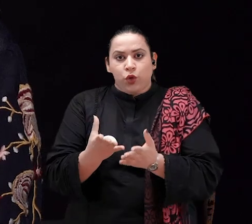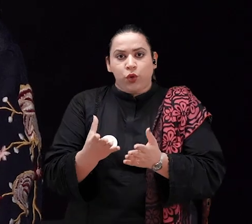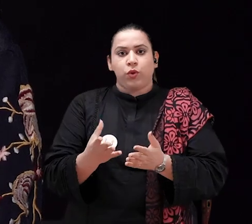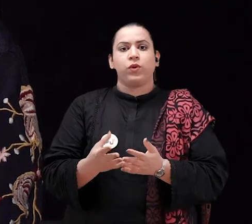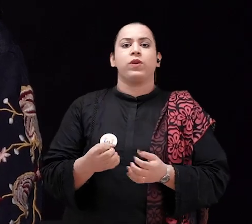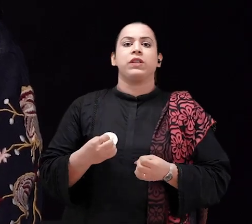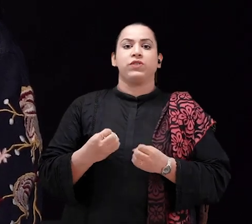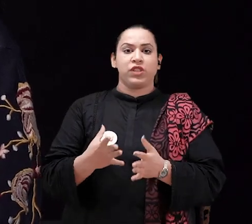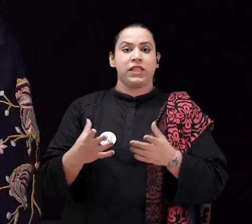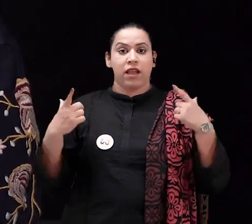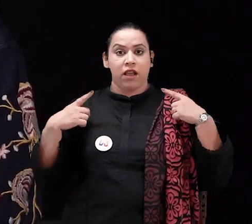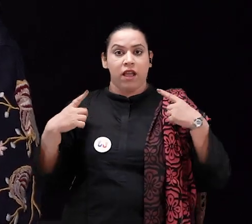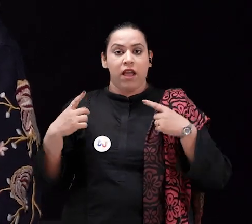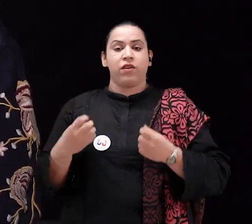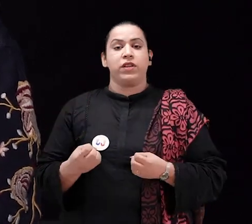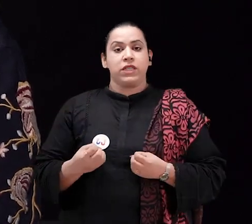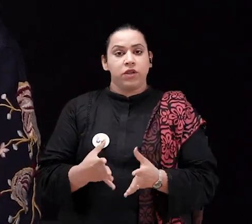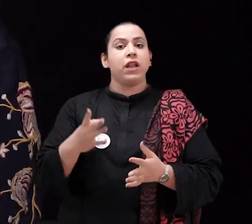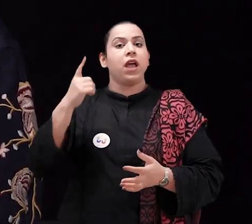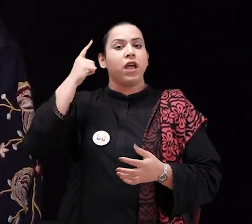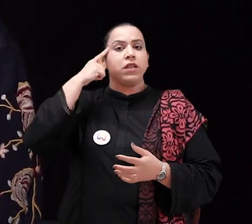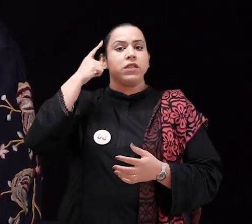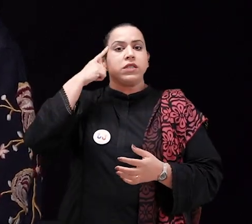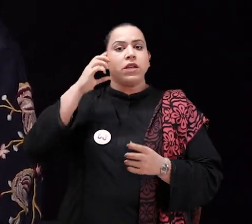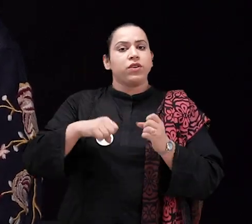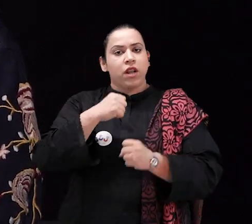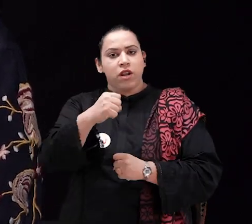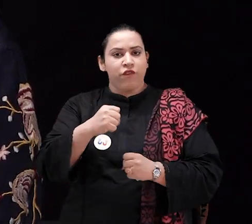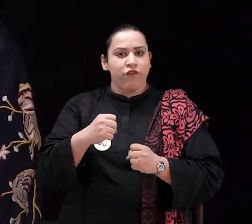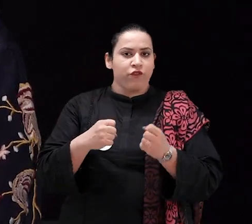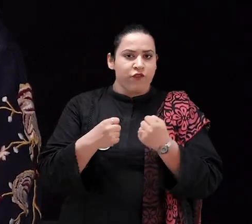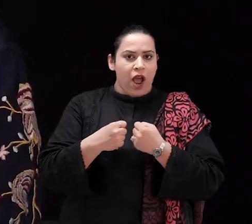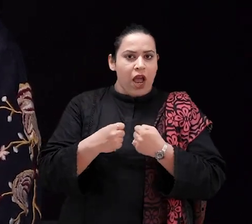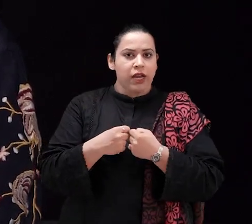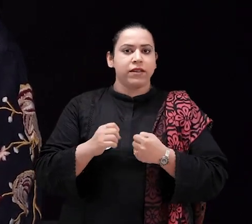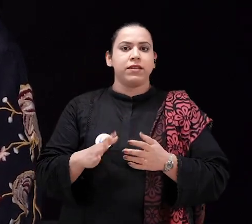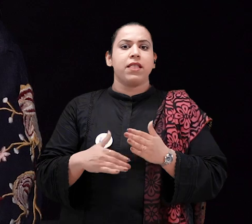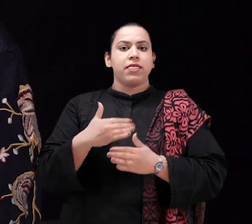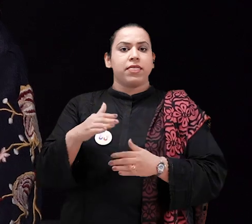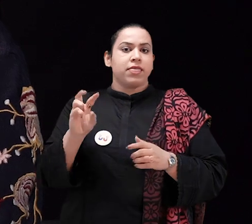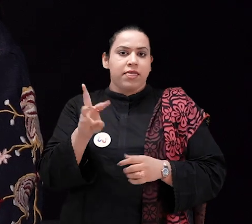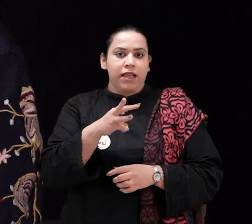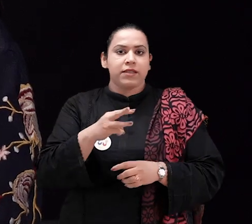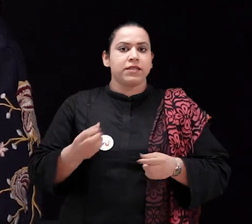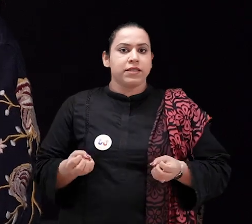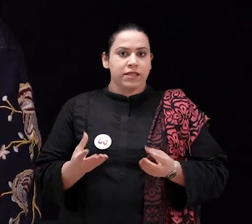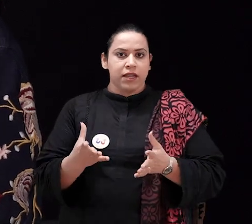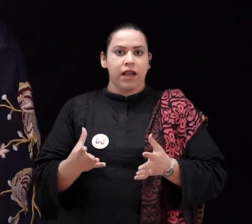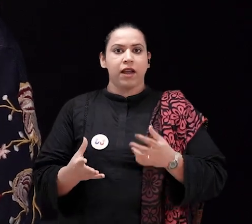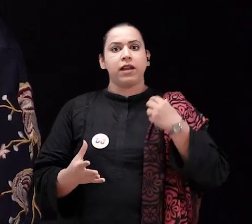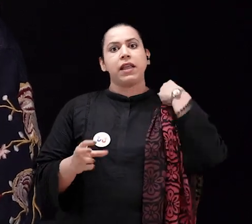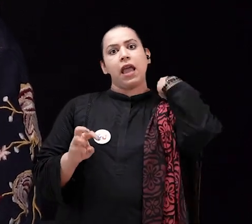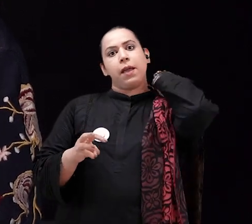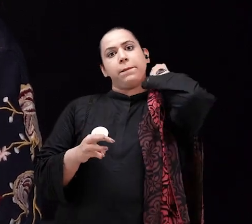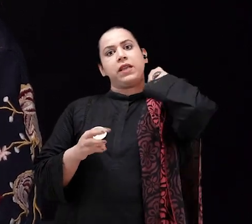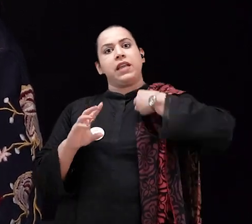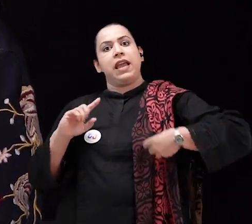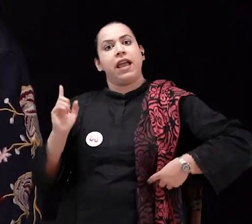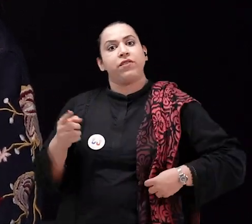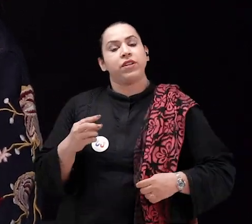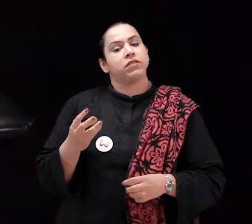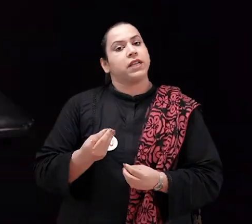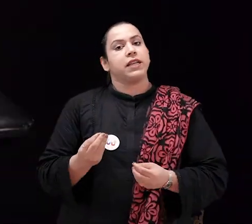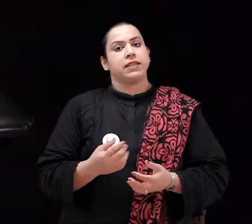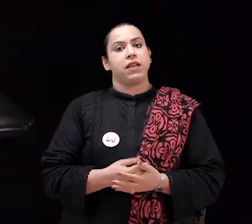give it that shot. Once you start making an effort and once you decide that you are going to fight, things start